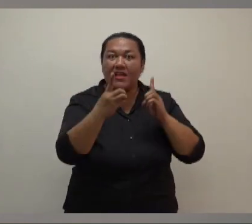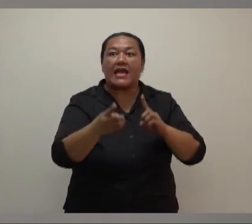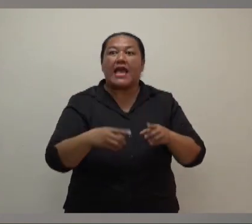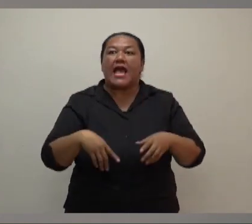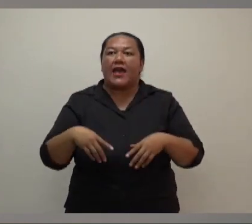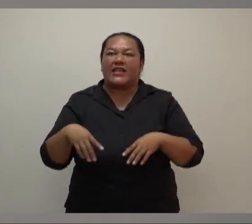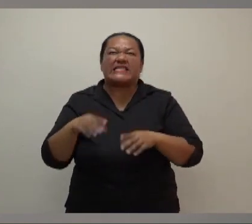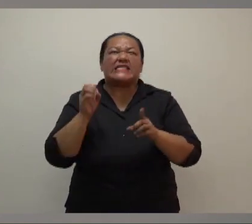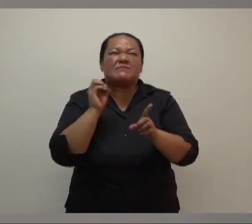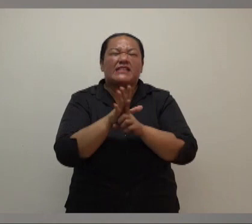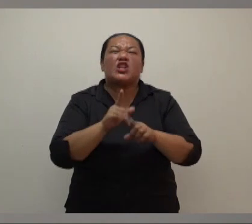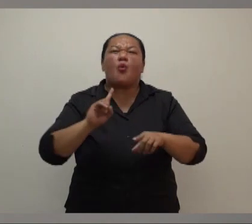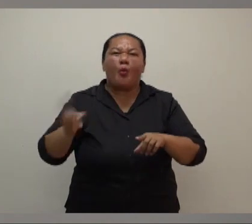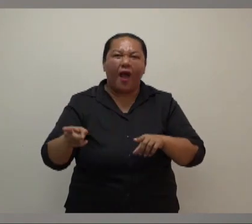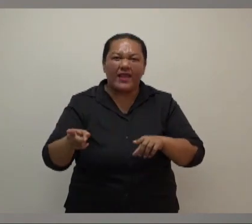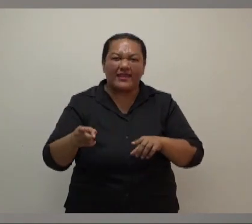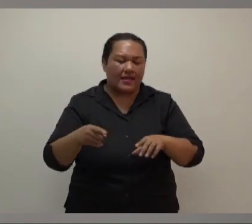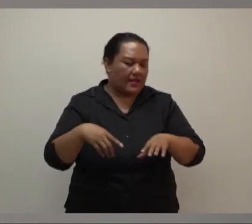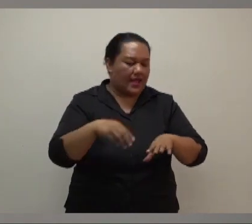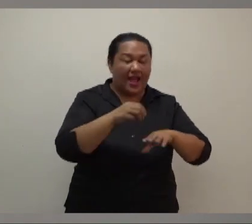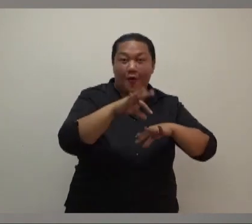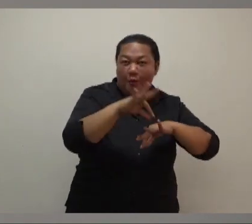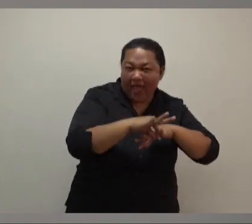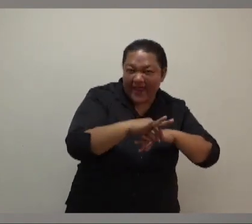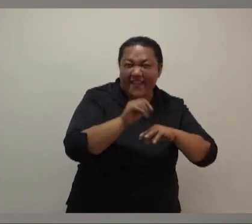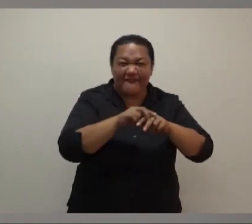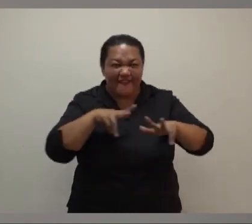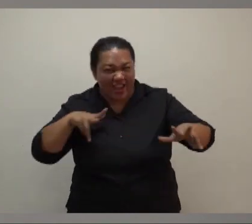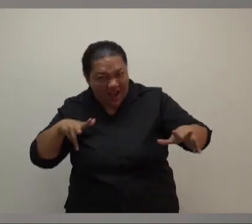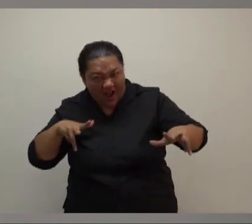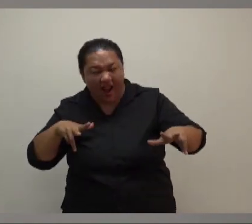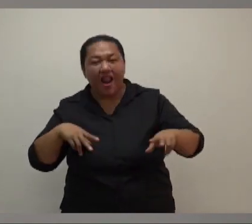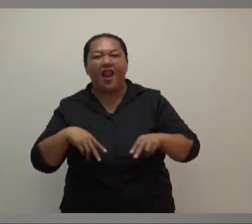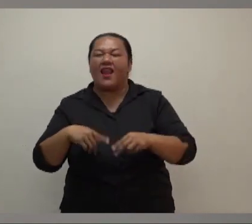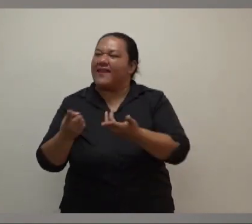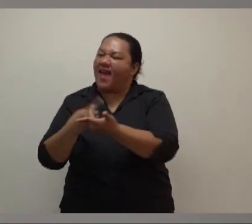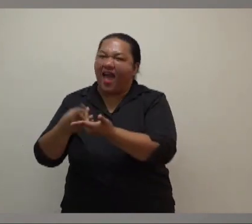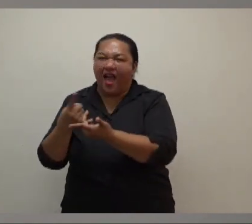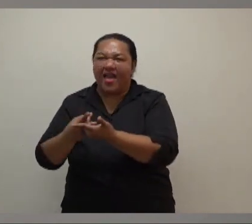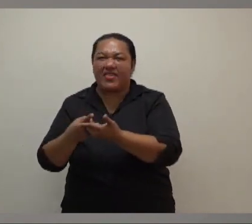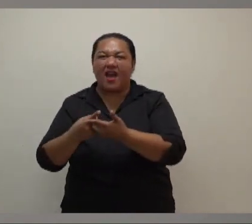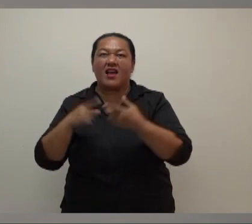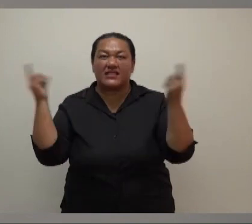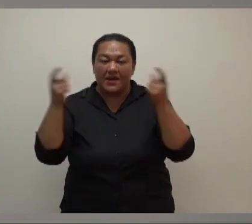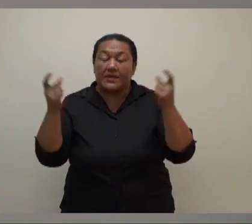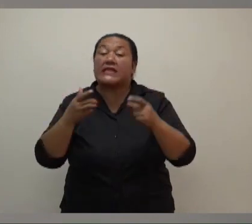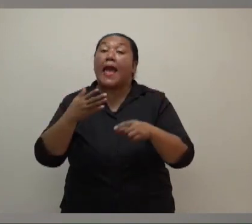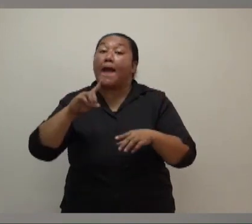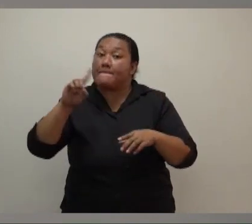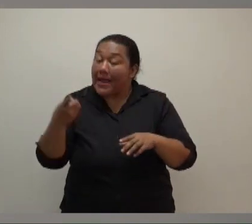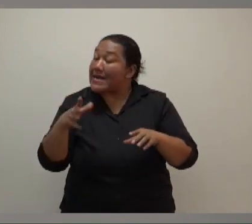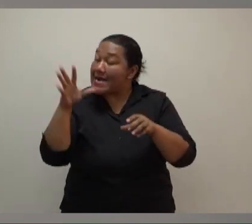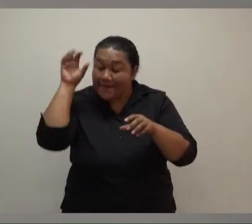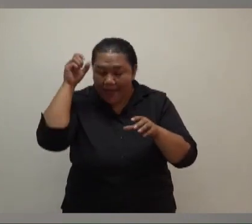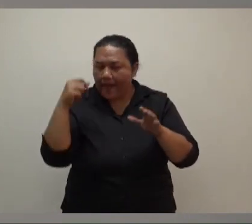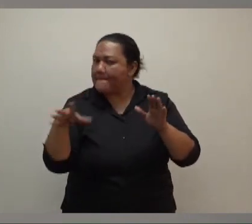which we all wish to share with friends and family. But we have implemented this temporary necessary measure to slow the spread of highly